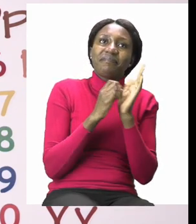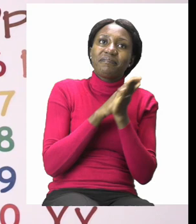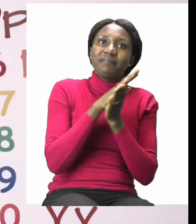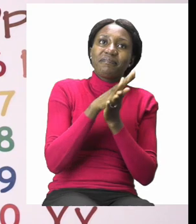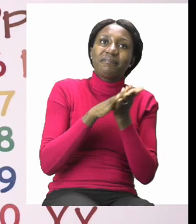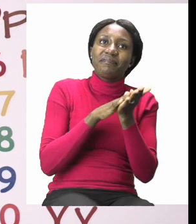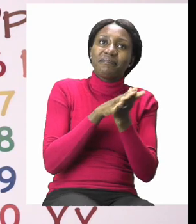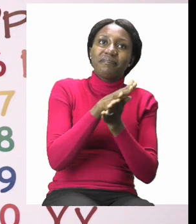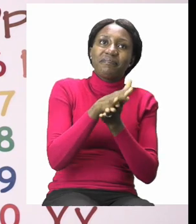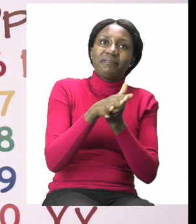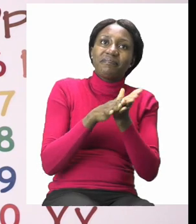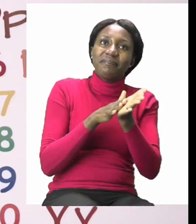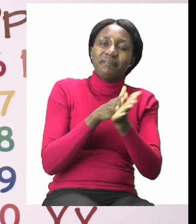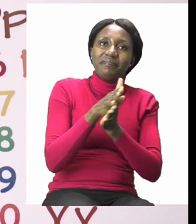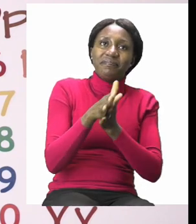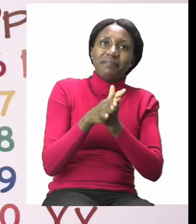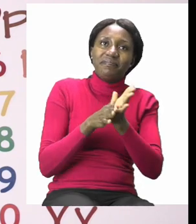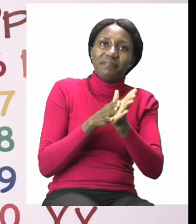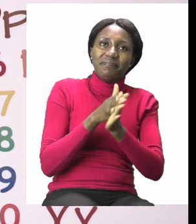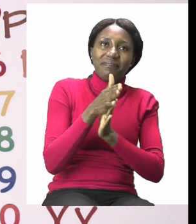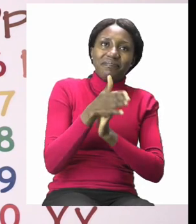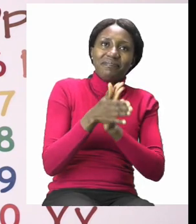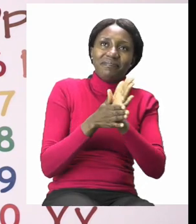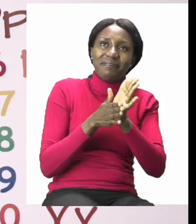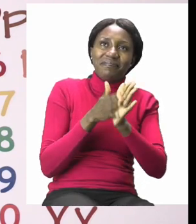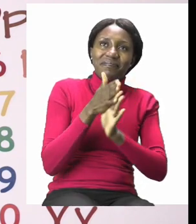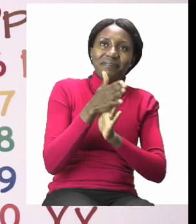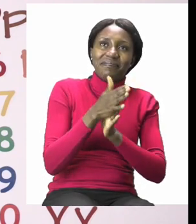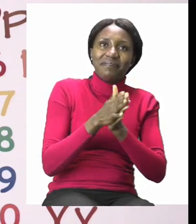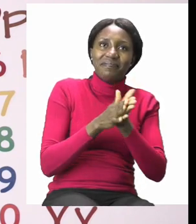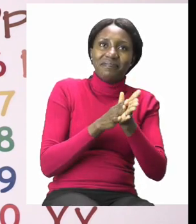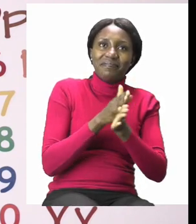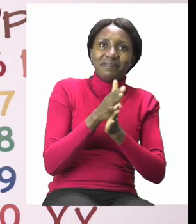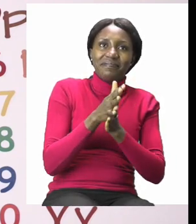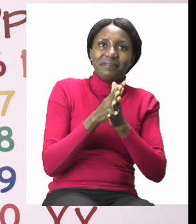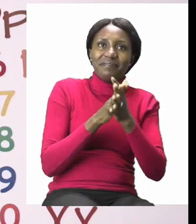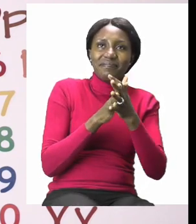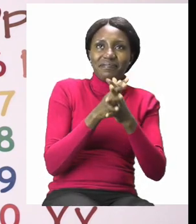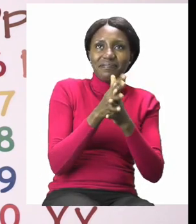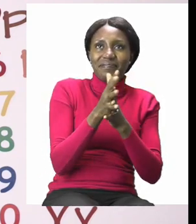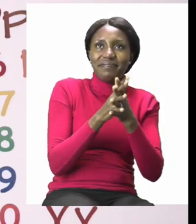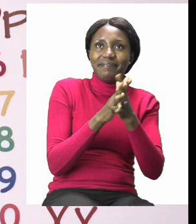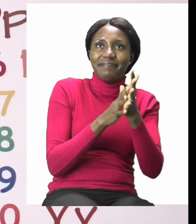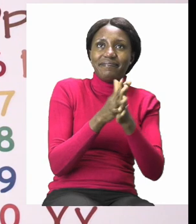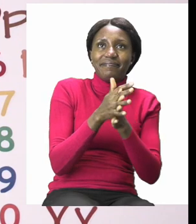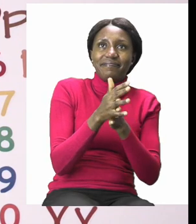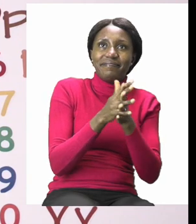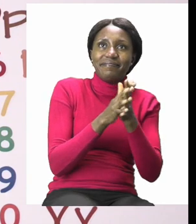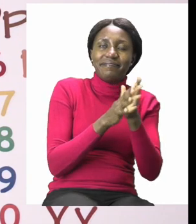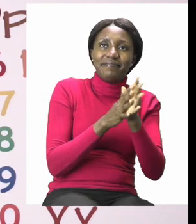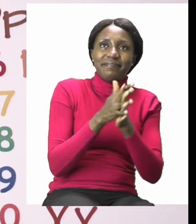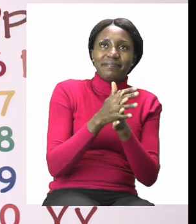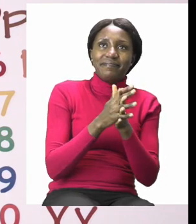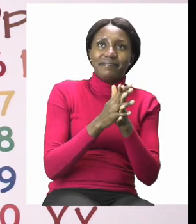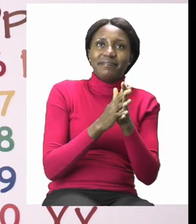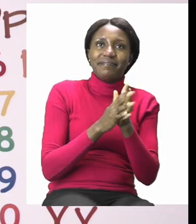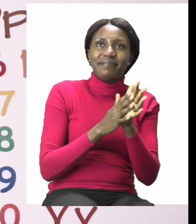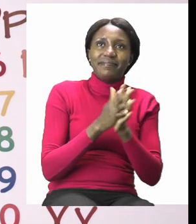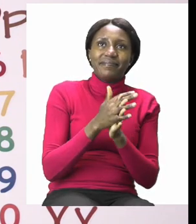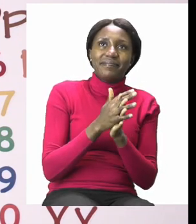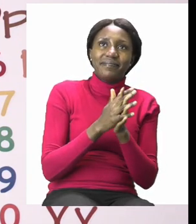inside your hand. Very good. In between your fingers. Yes.